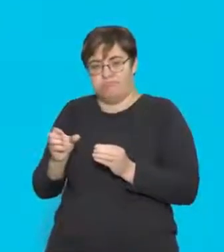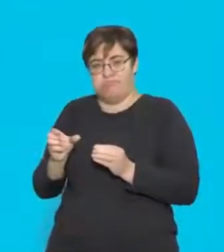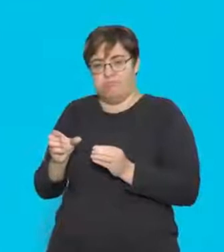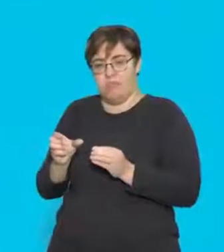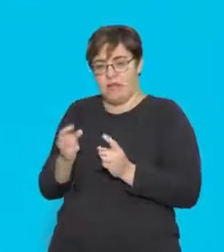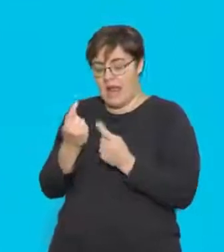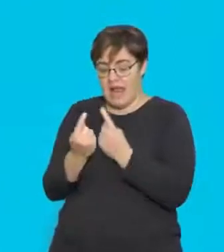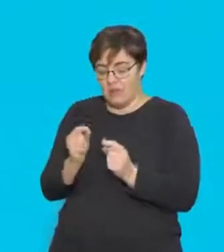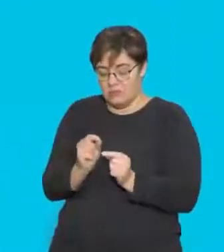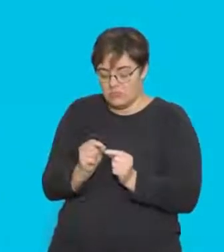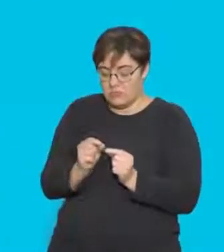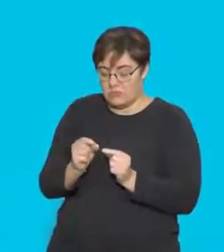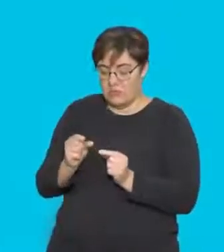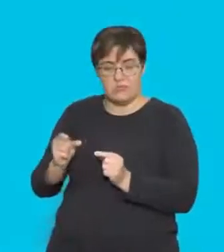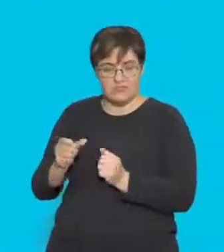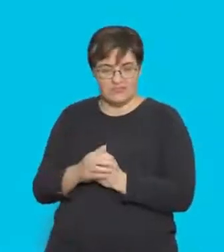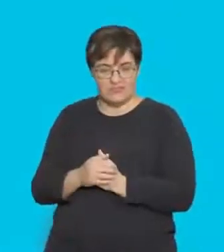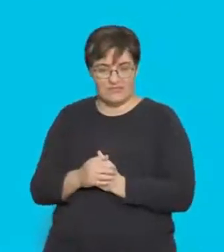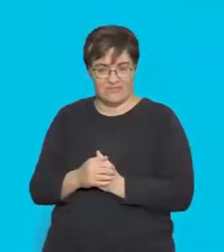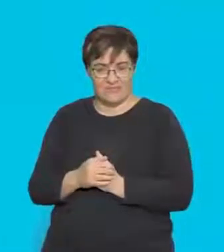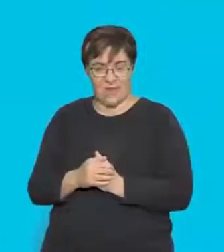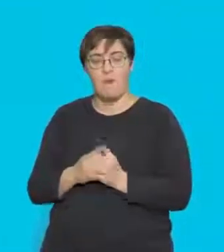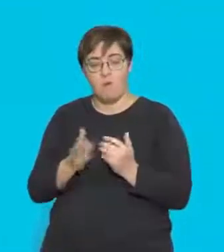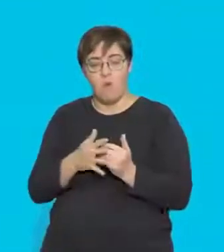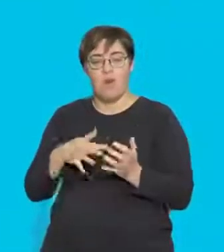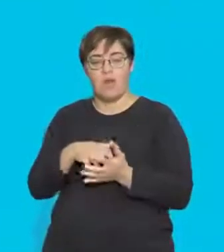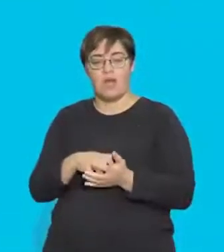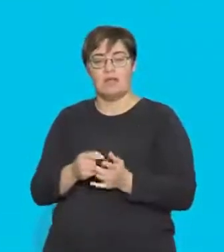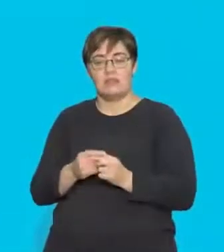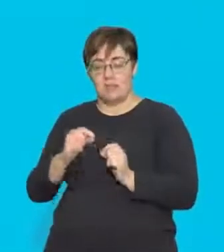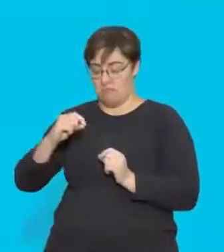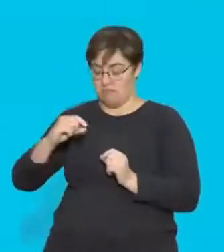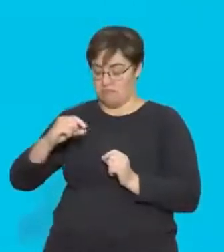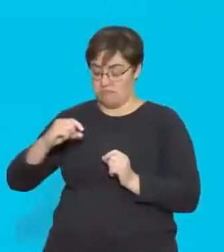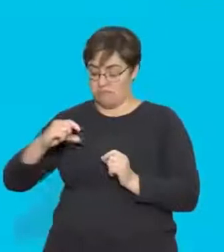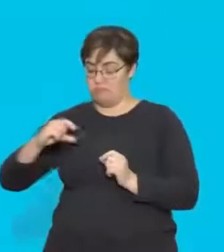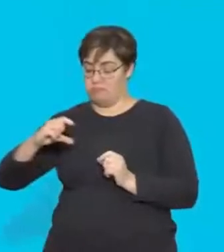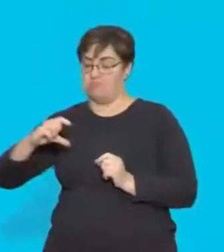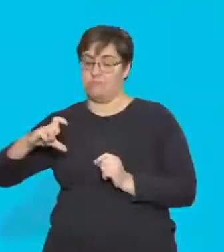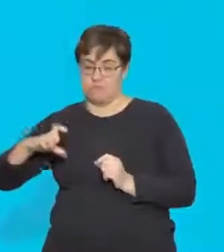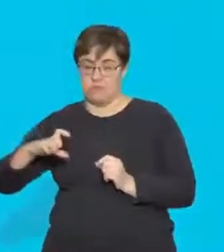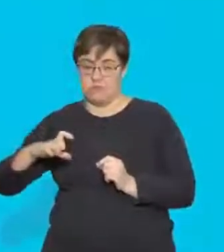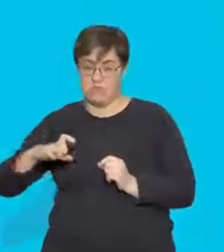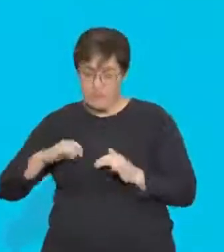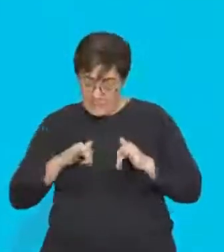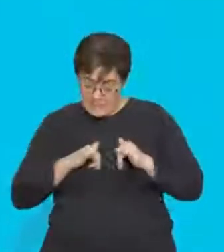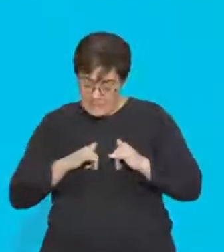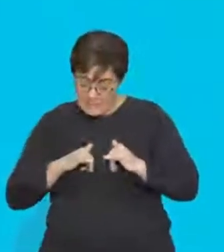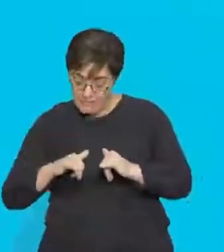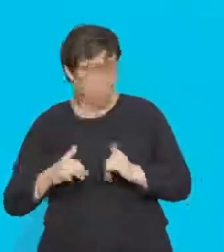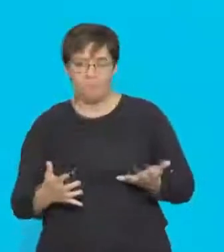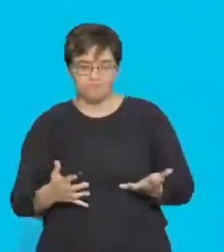between the inner two and the second two. And they're certainly not the same distance. So they're not concentric.